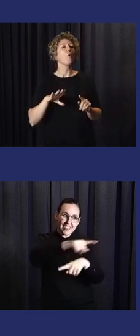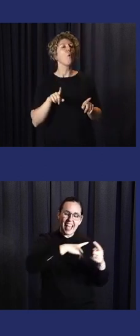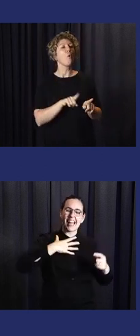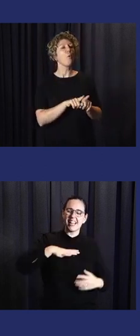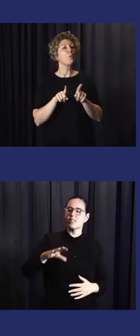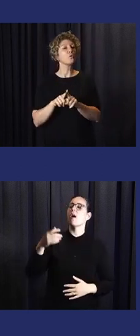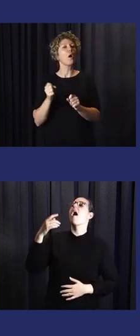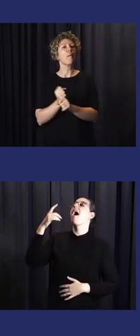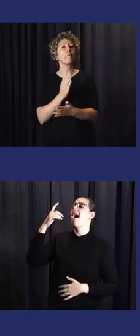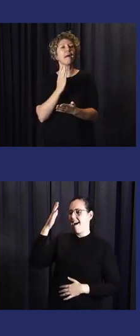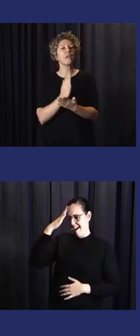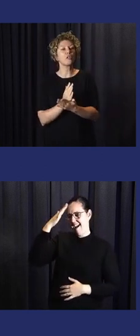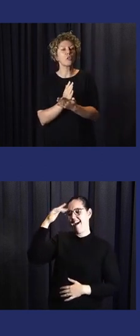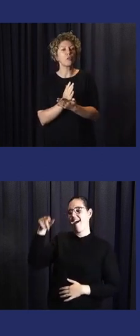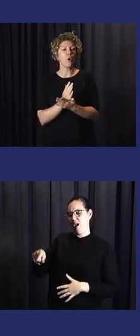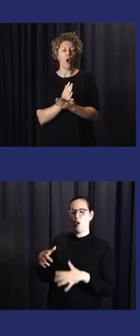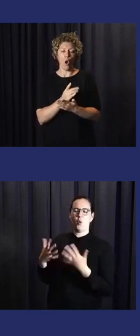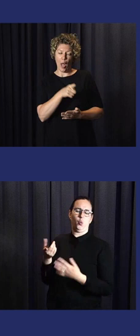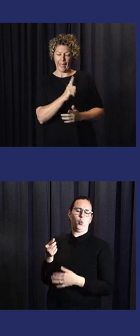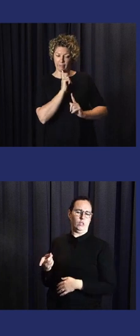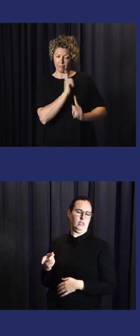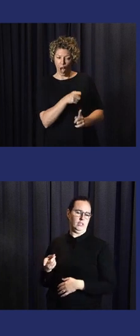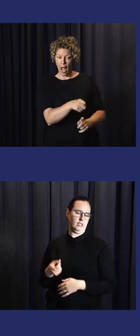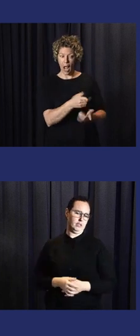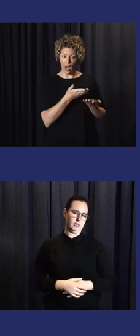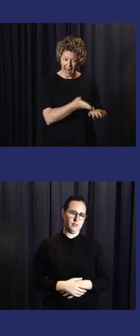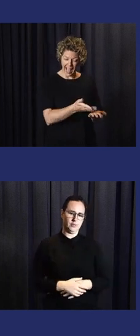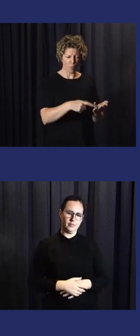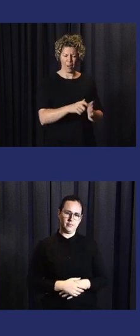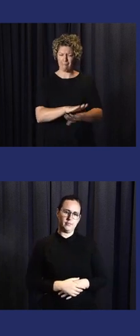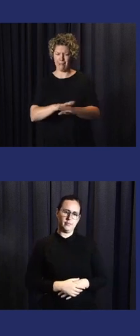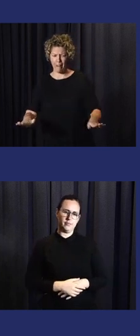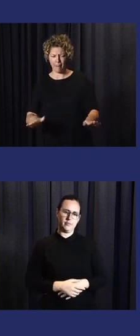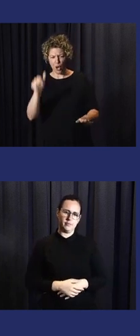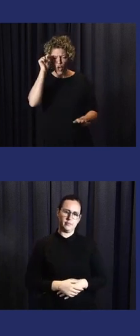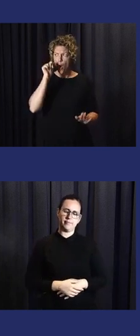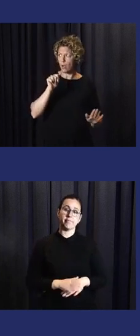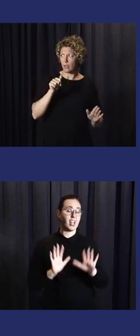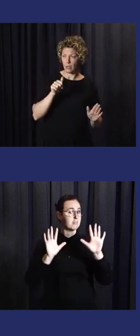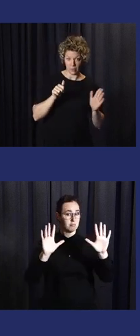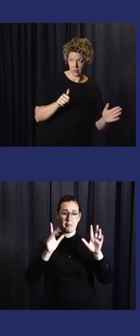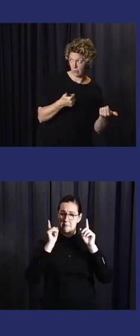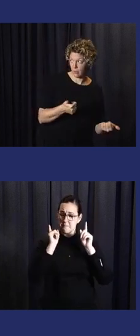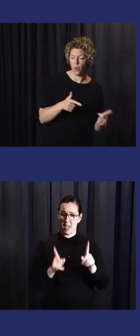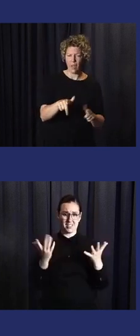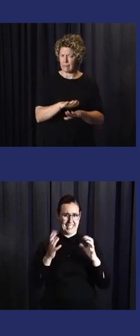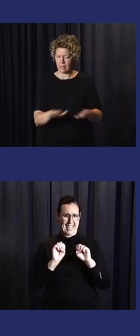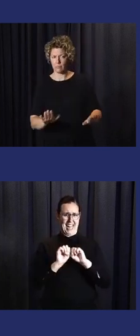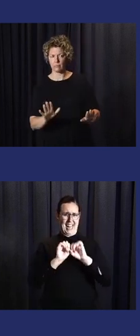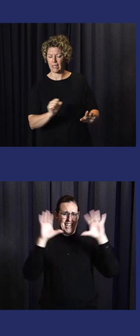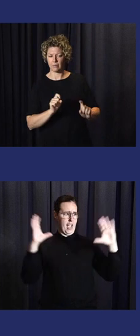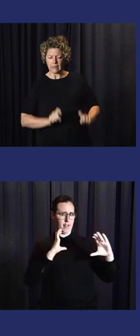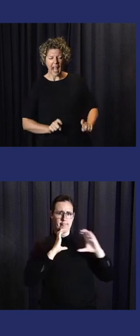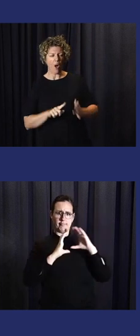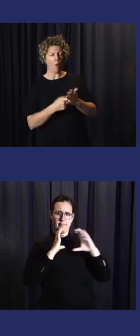stakeholders. And then early warning messages need to be careful with awareness messages on what to do, what not to